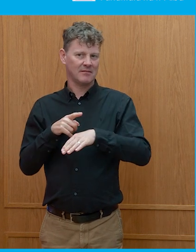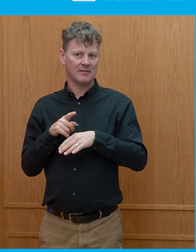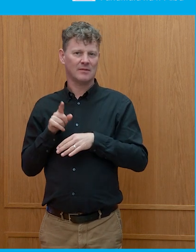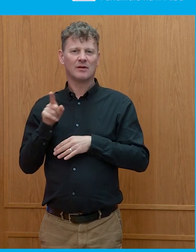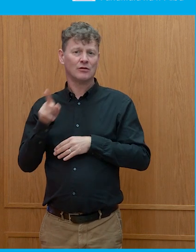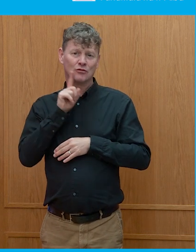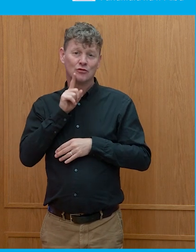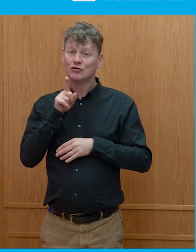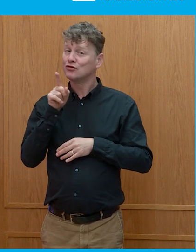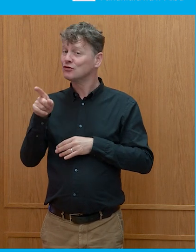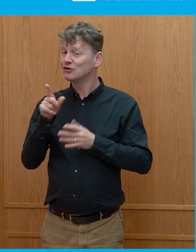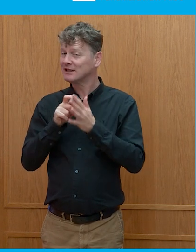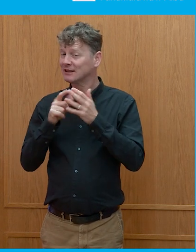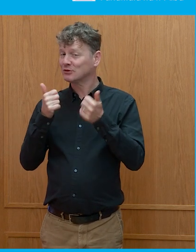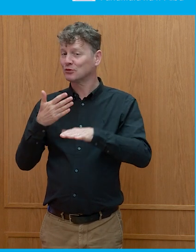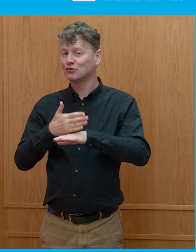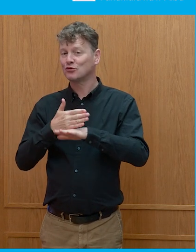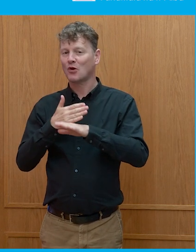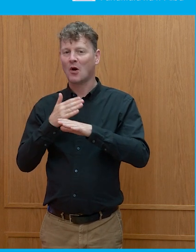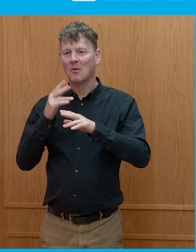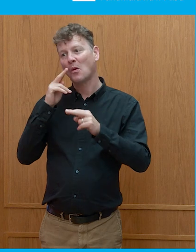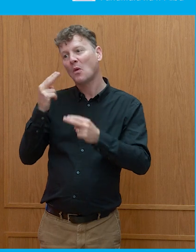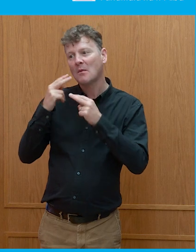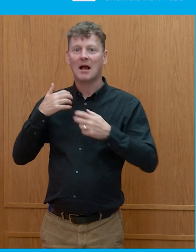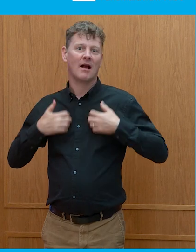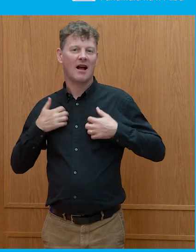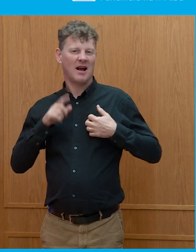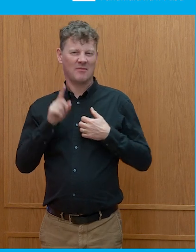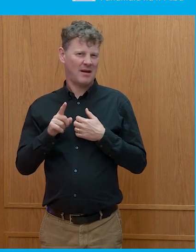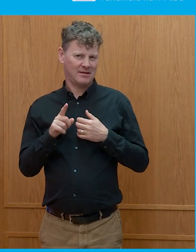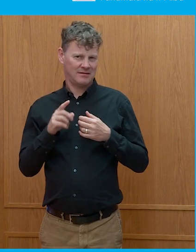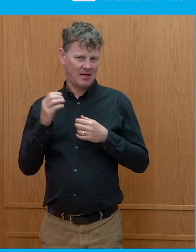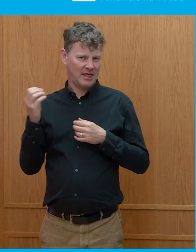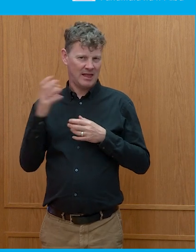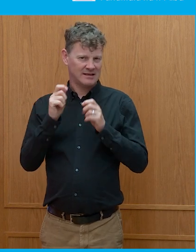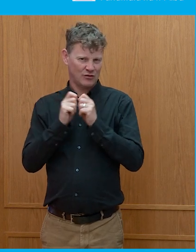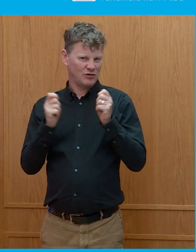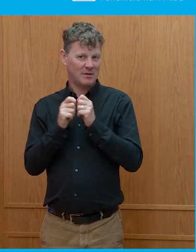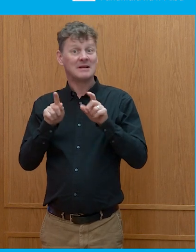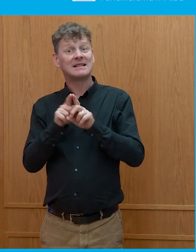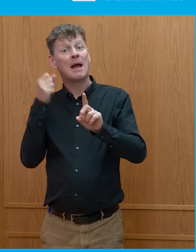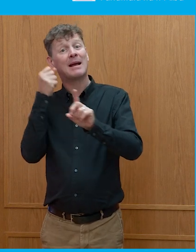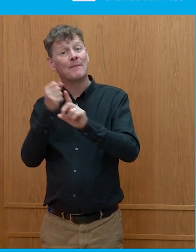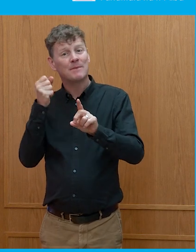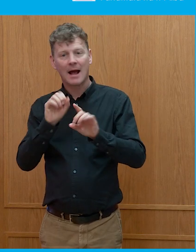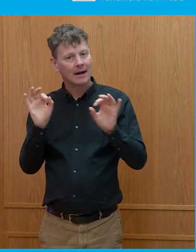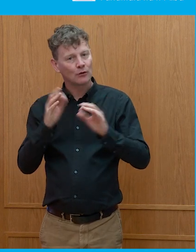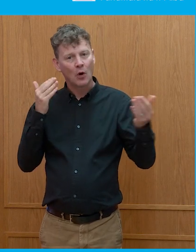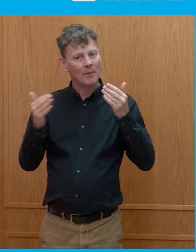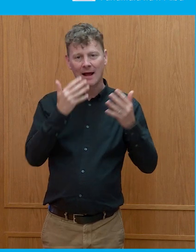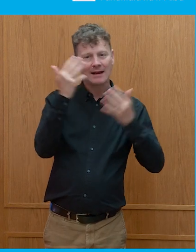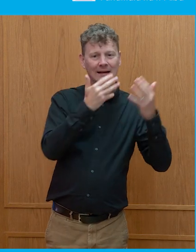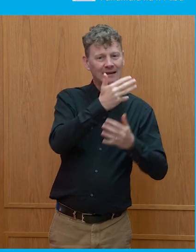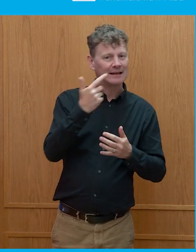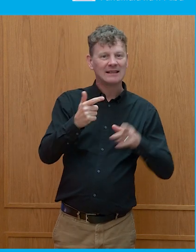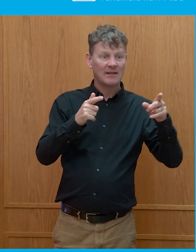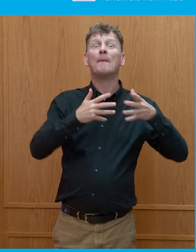of kind of building up the kind of the looking back on that anticipation. But the fact is, it just didn't have the same impact. And that is a, and that is a single